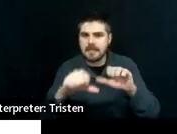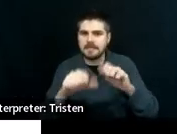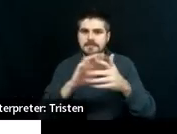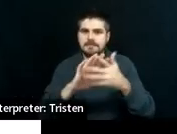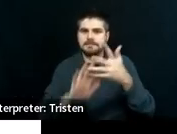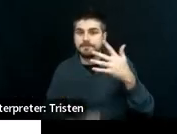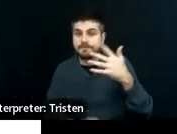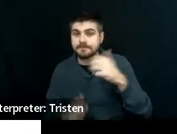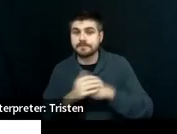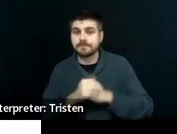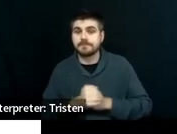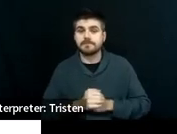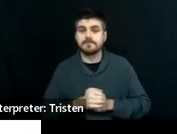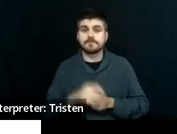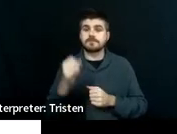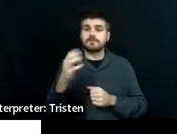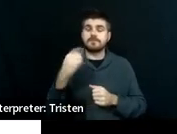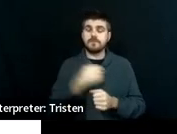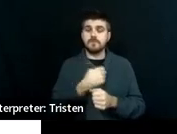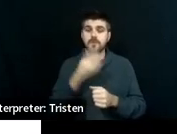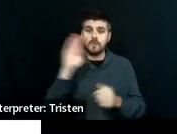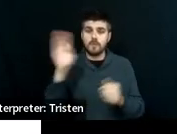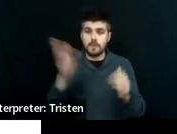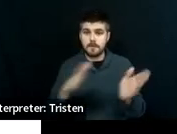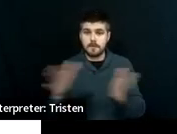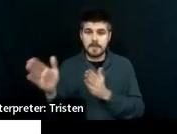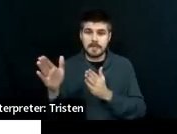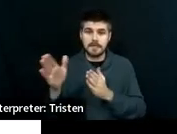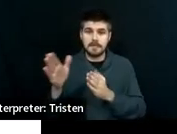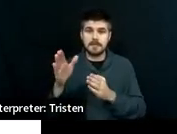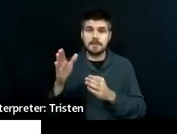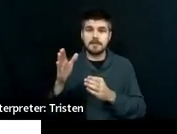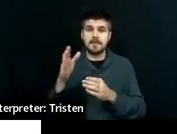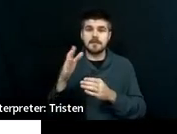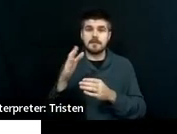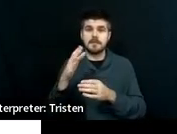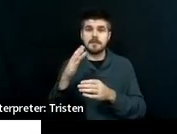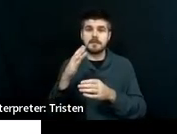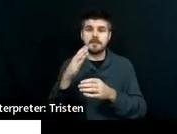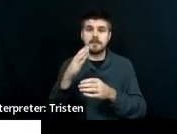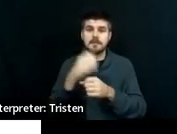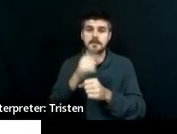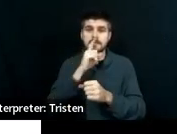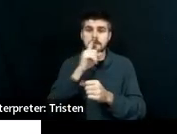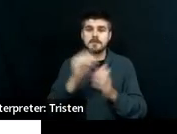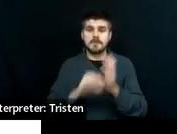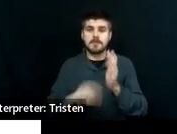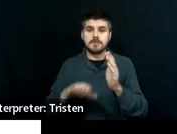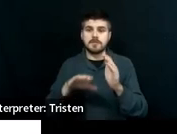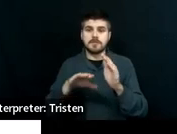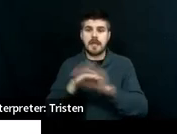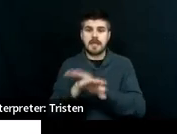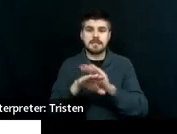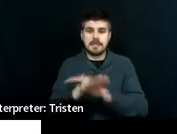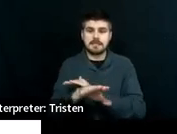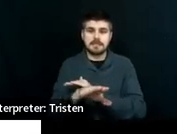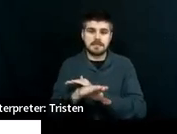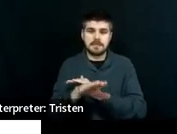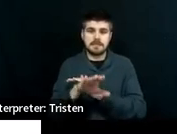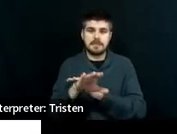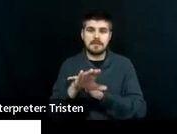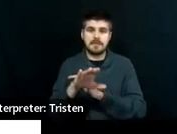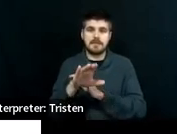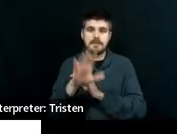plan this out in such a way that we are ensuring that the student accesses the